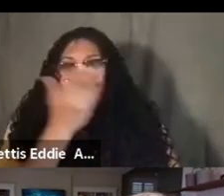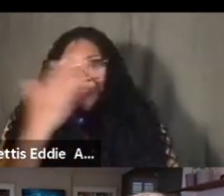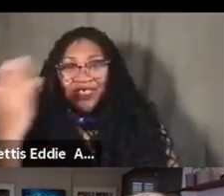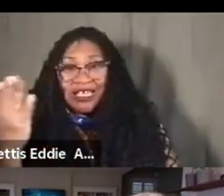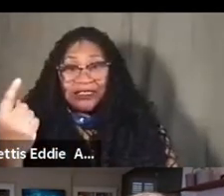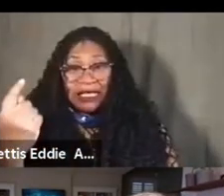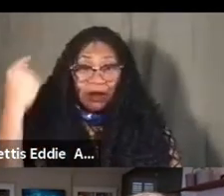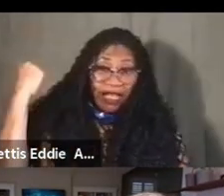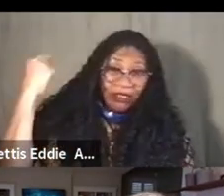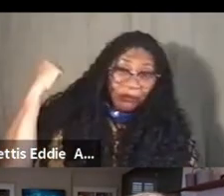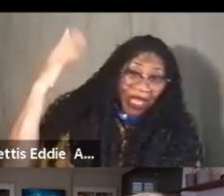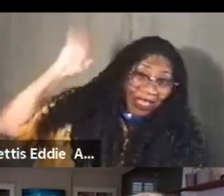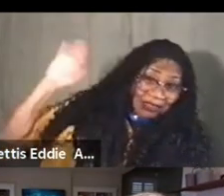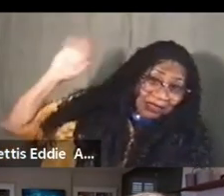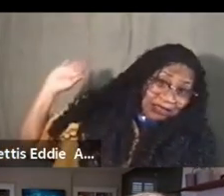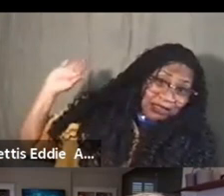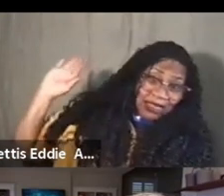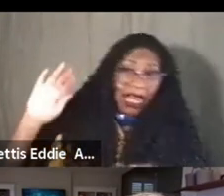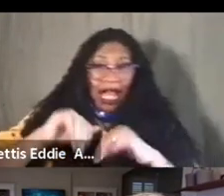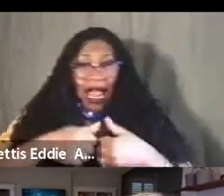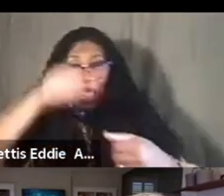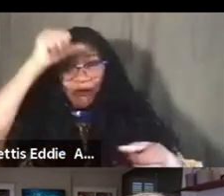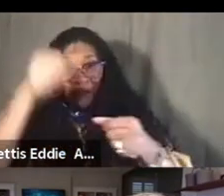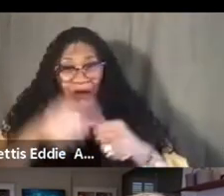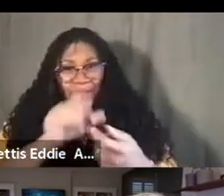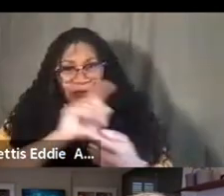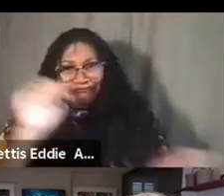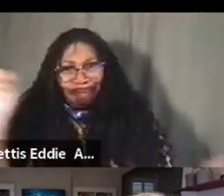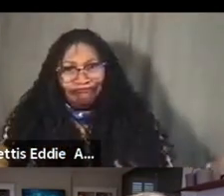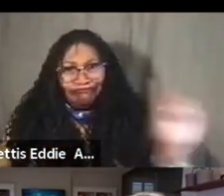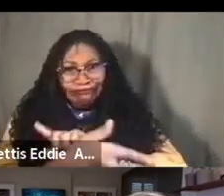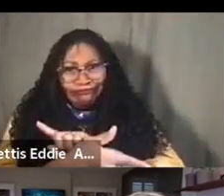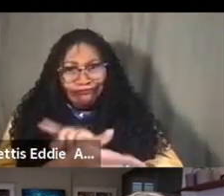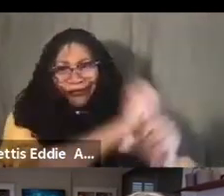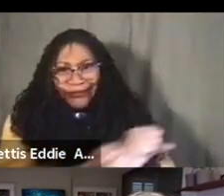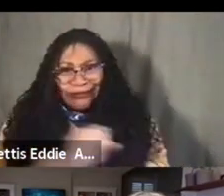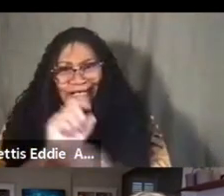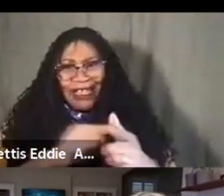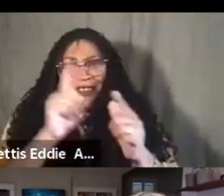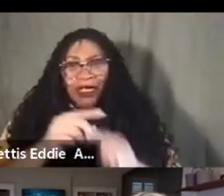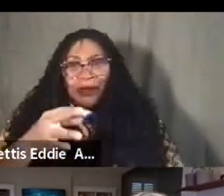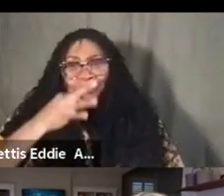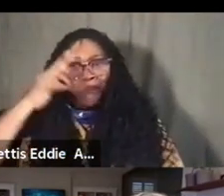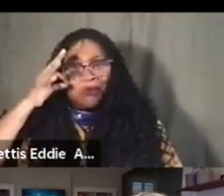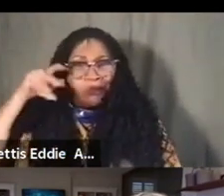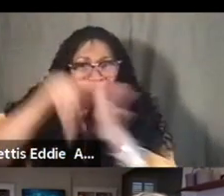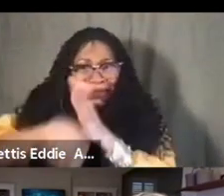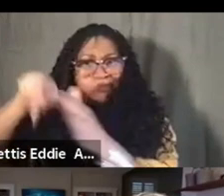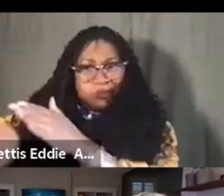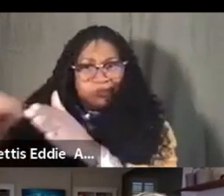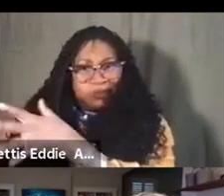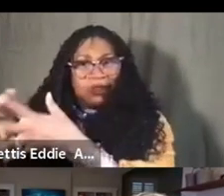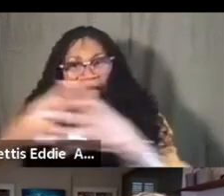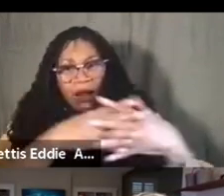past, right, it's like, how do we memorialize something like transatlantic slavery, and then I would add, you know, indigenous genocide when, you know, talking about American art,